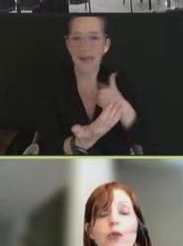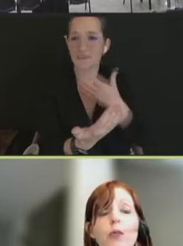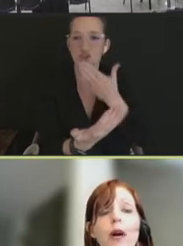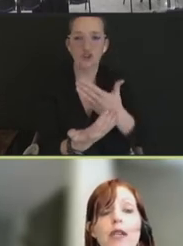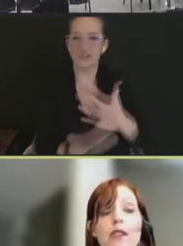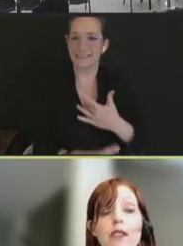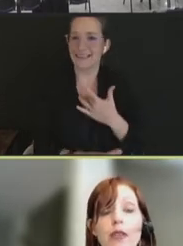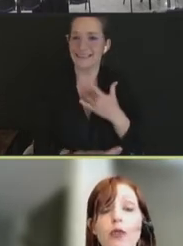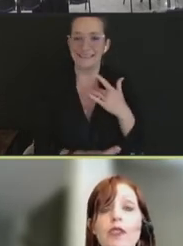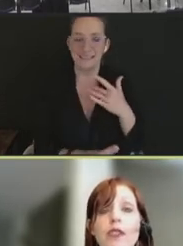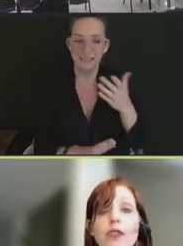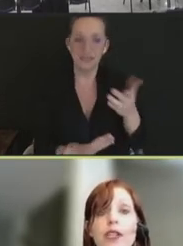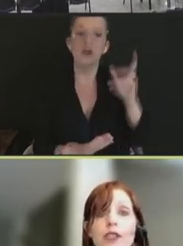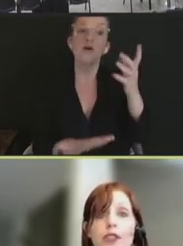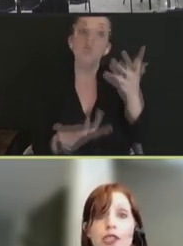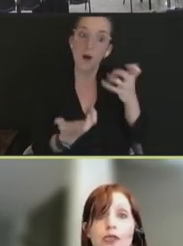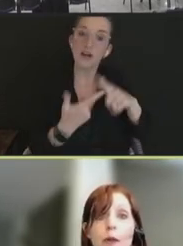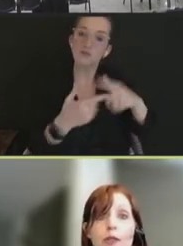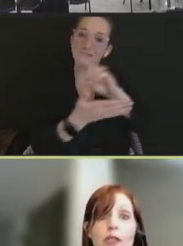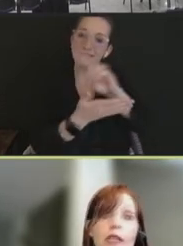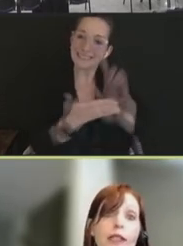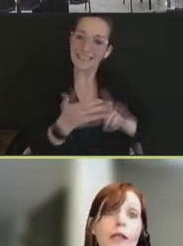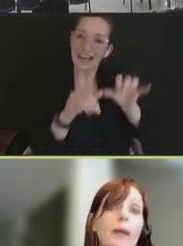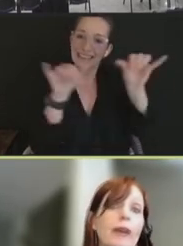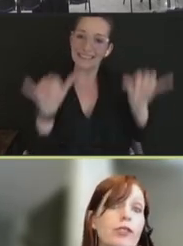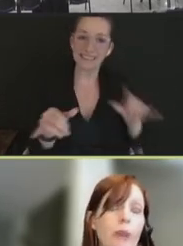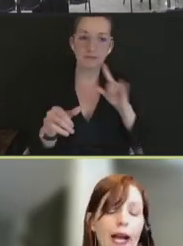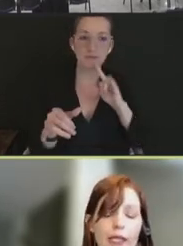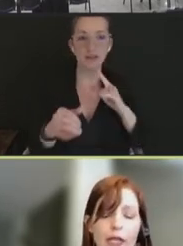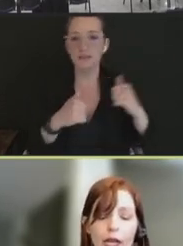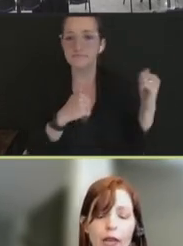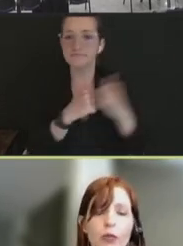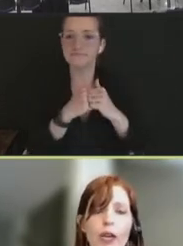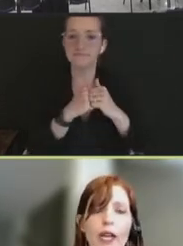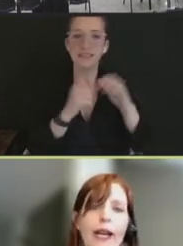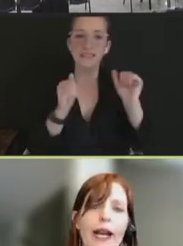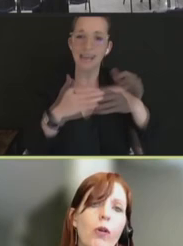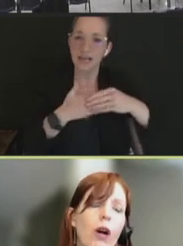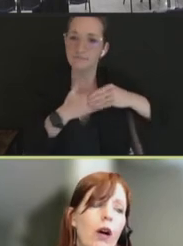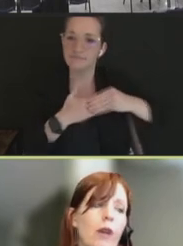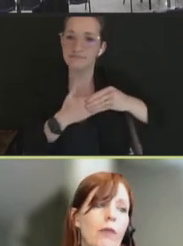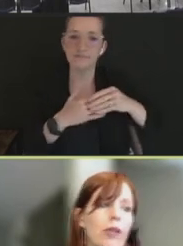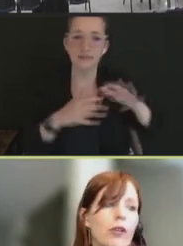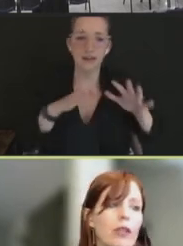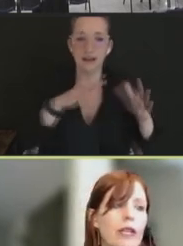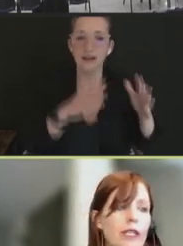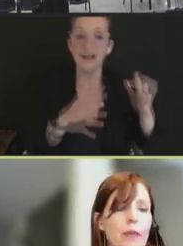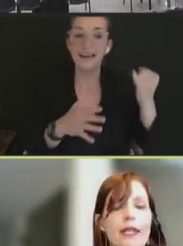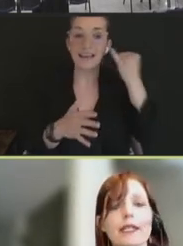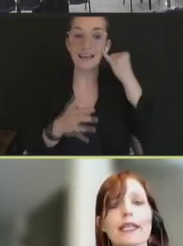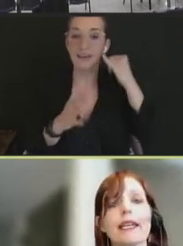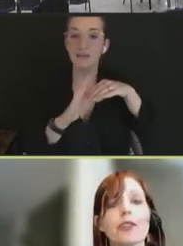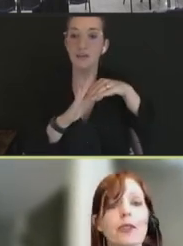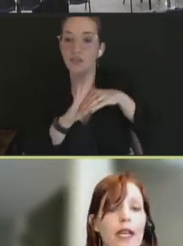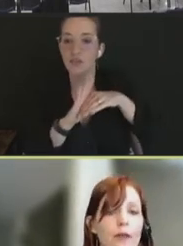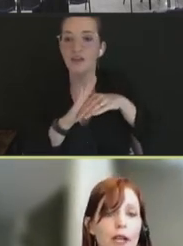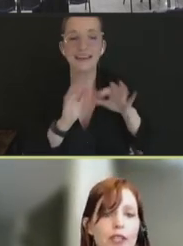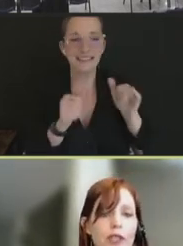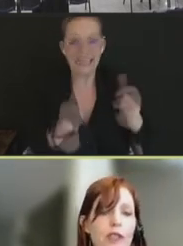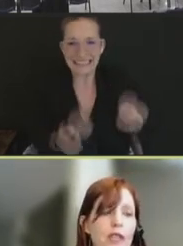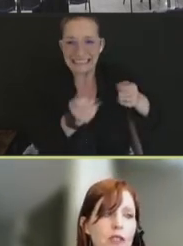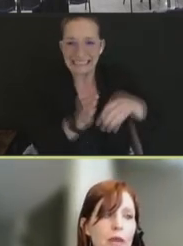that they are robust and resilient to disruptions and can bounce back. And right now, there need to be continued